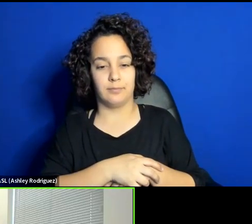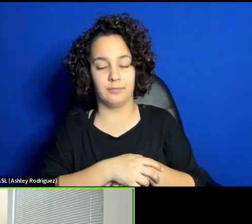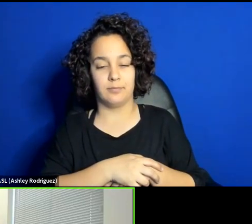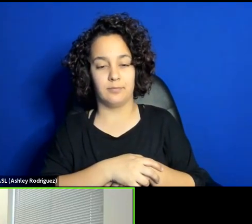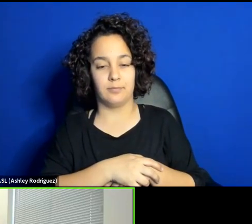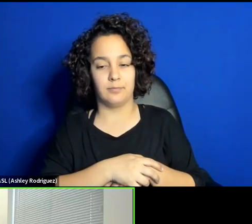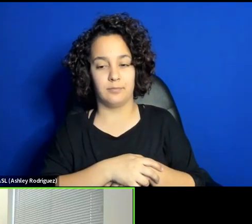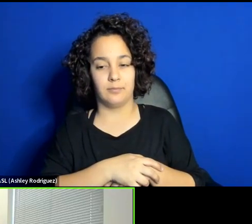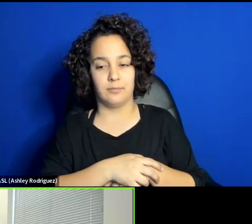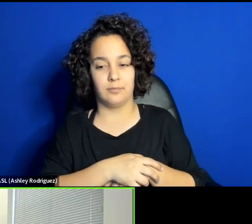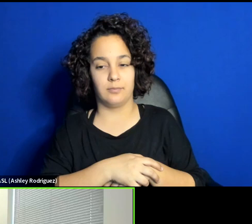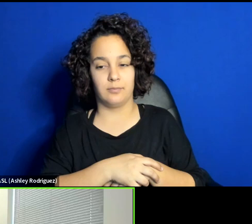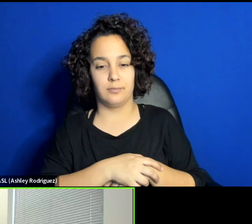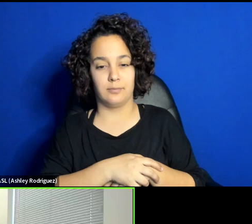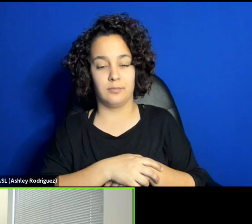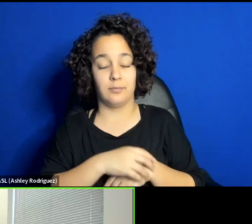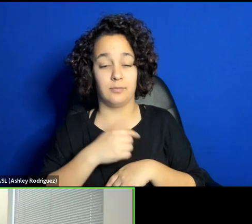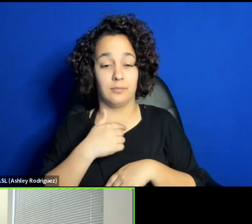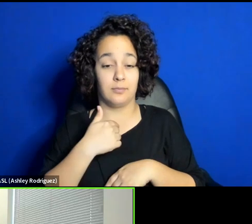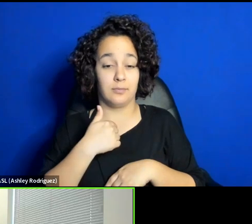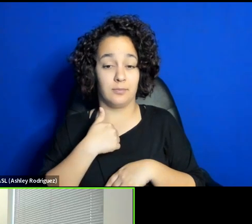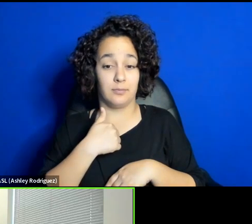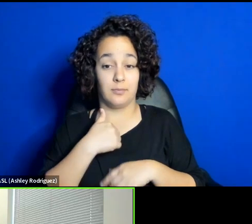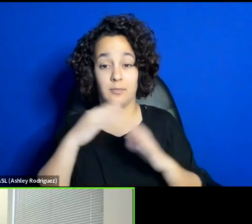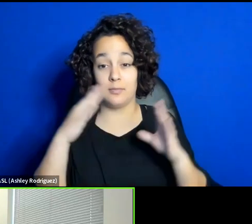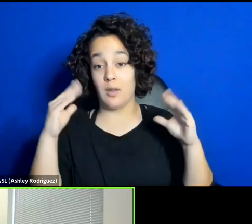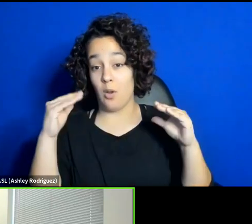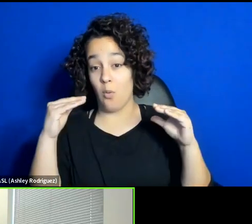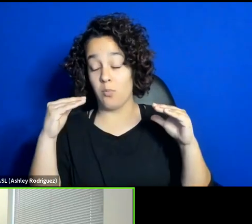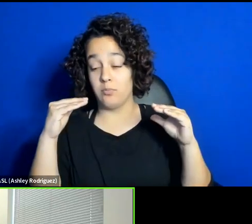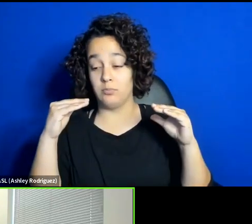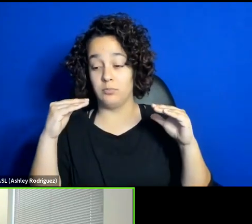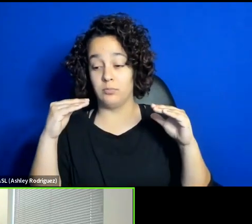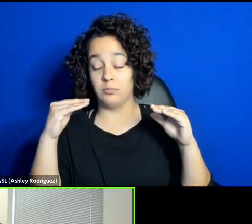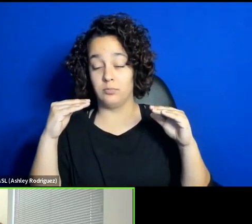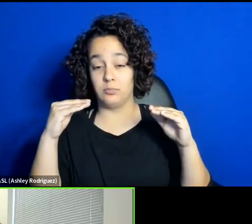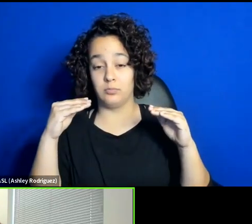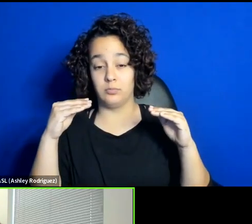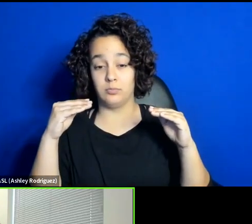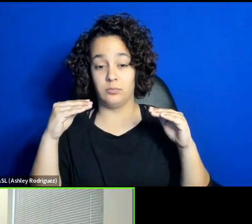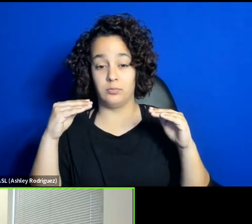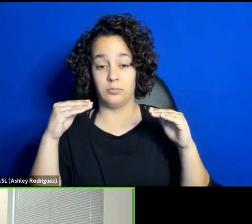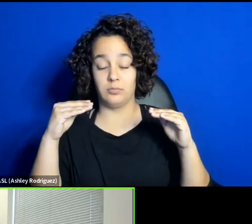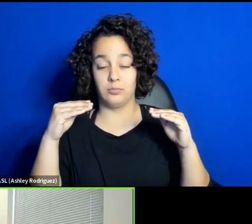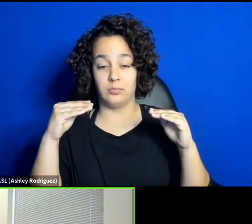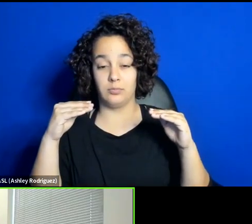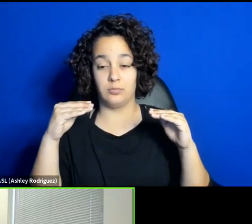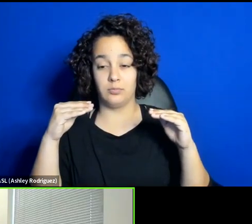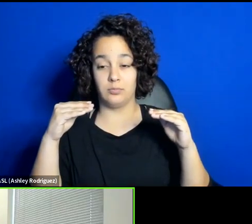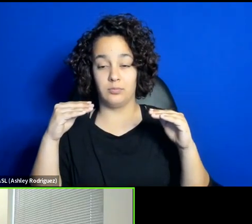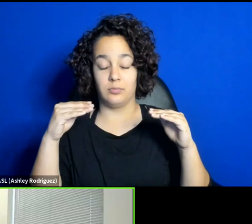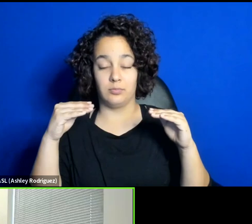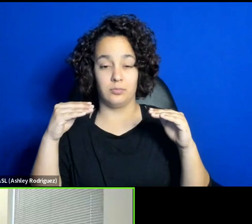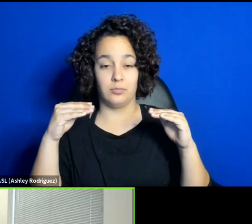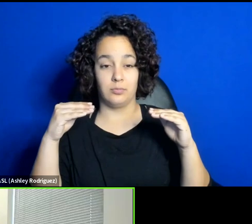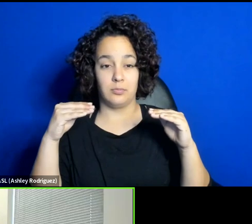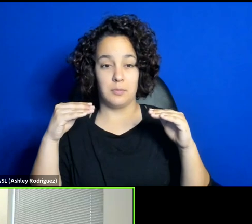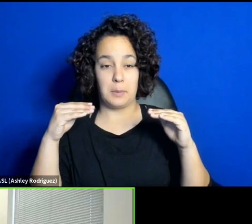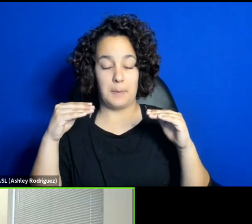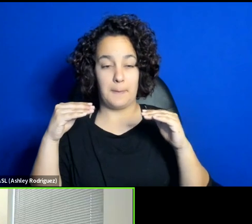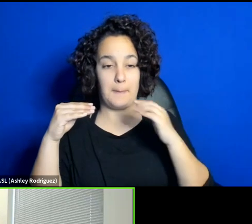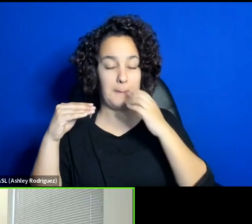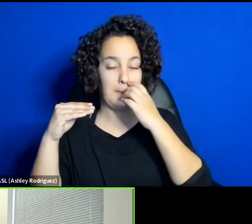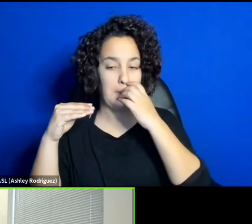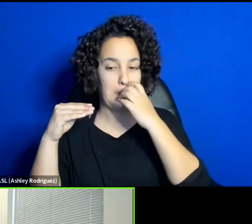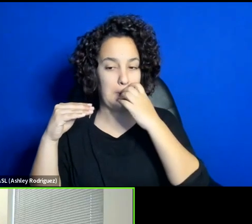about is that the hope that there will be. Dr. Keshawaz, Wisdom coming out of. Dr.